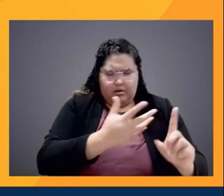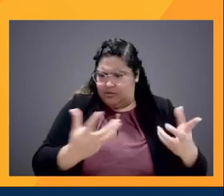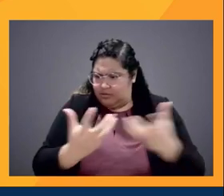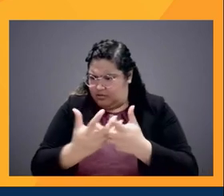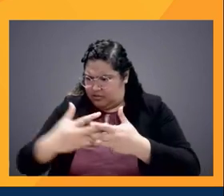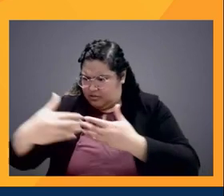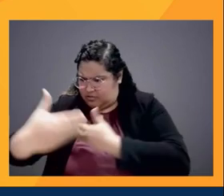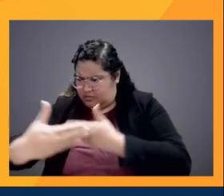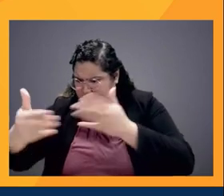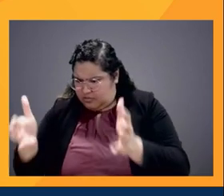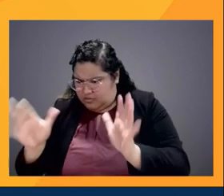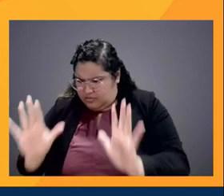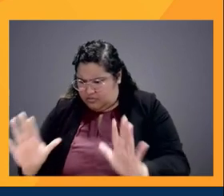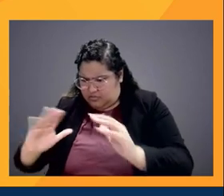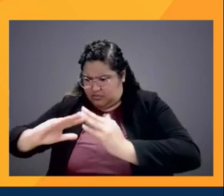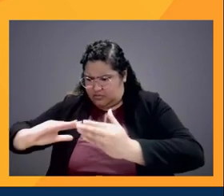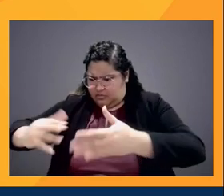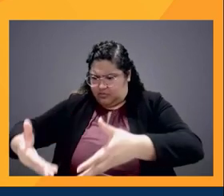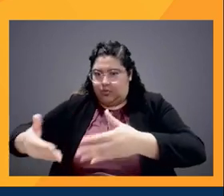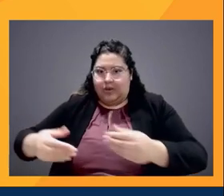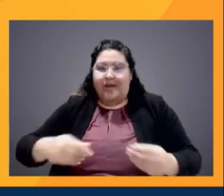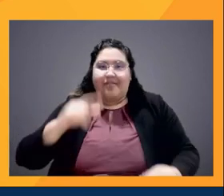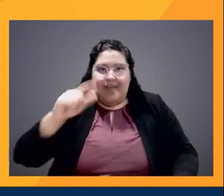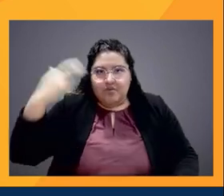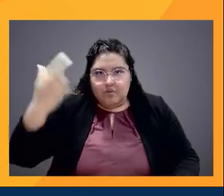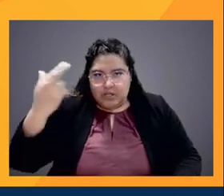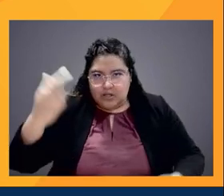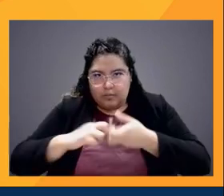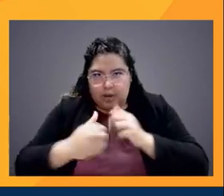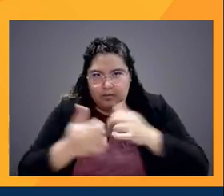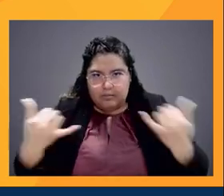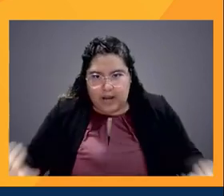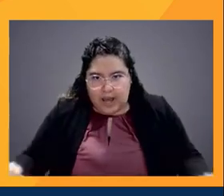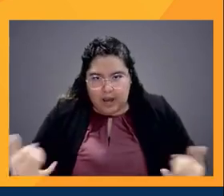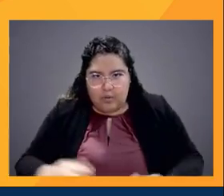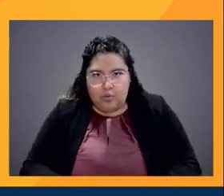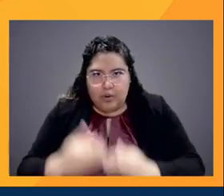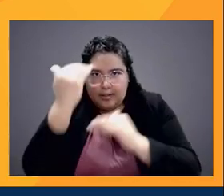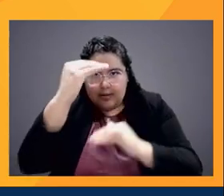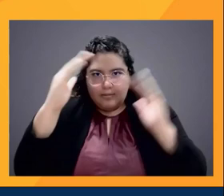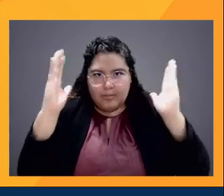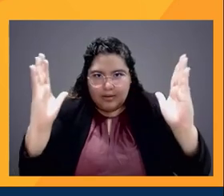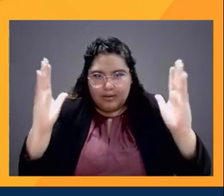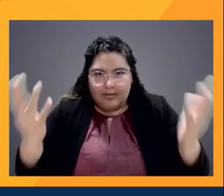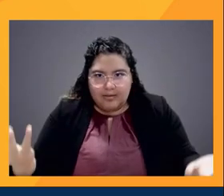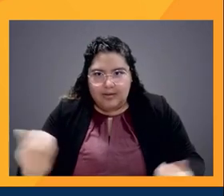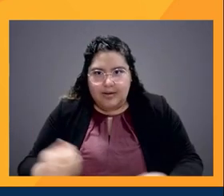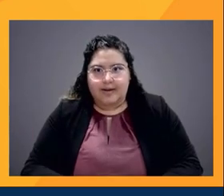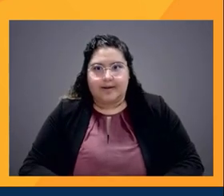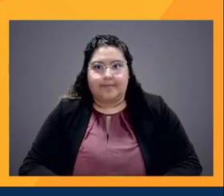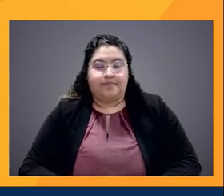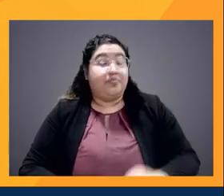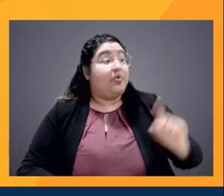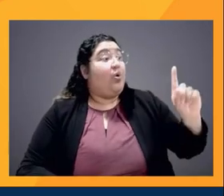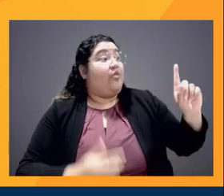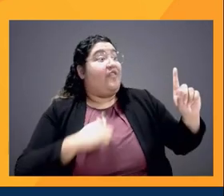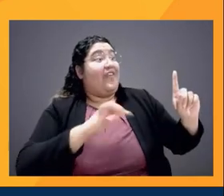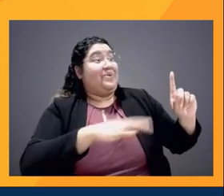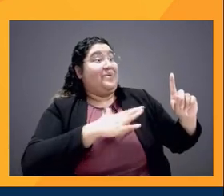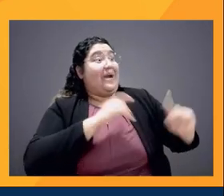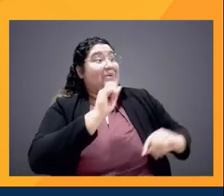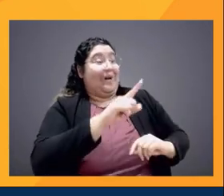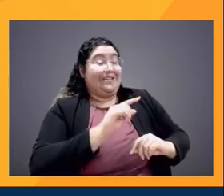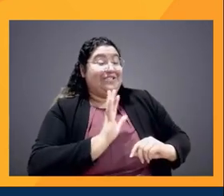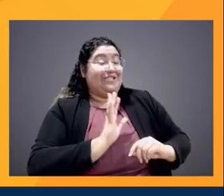because it's, that's really what put us in the box, you know? Right. Well, that was